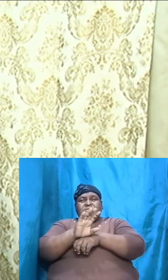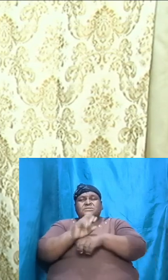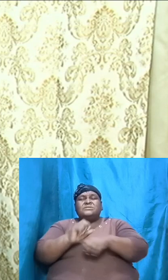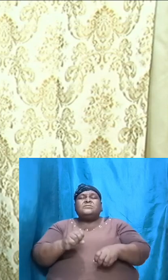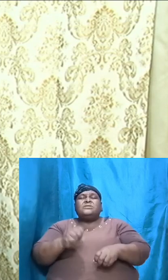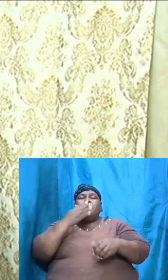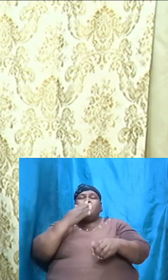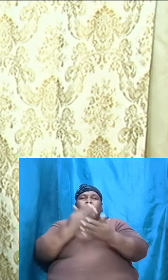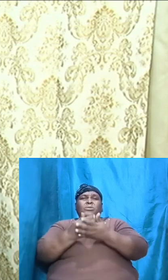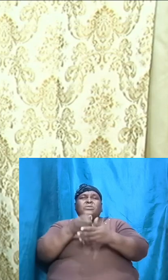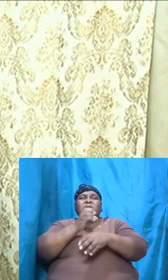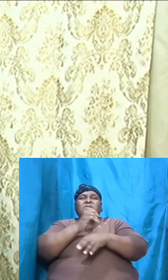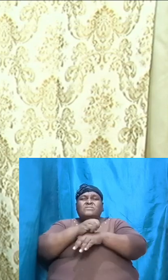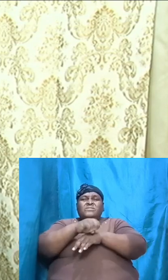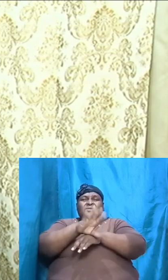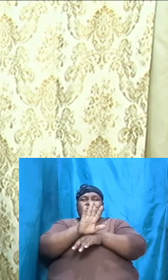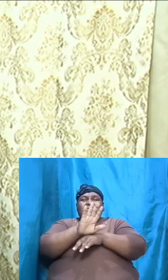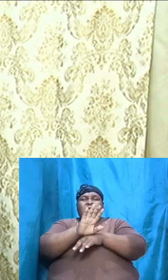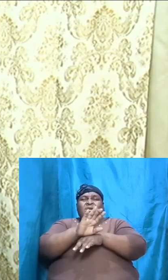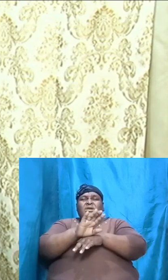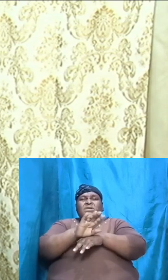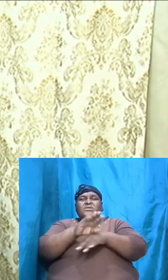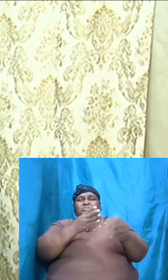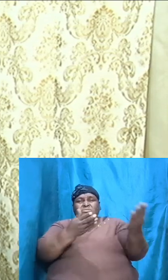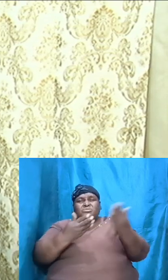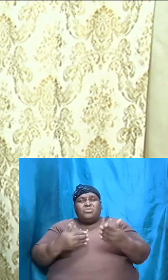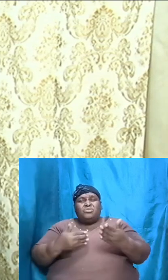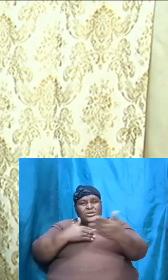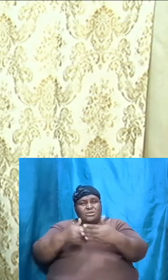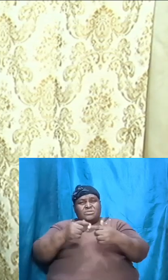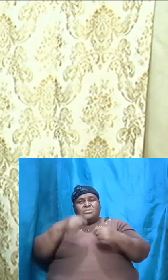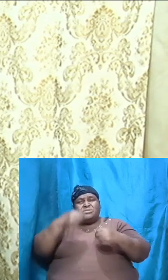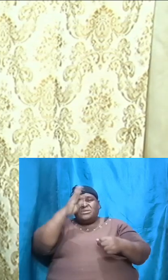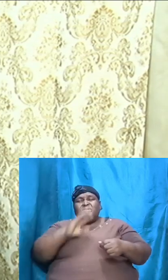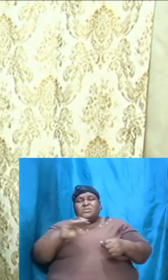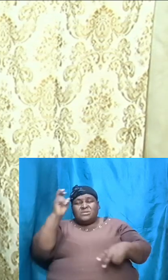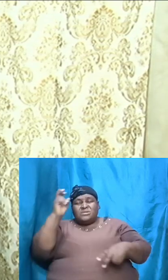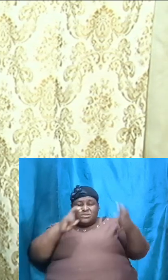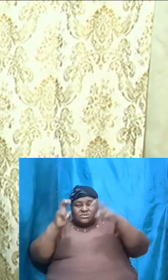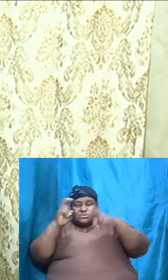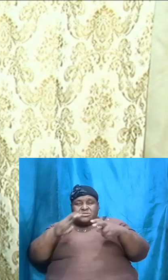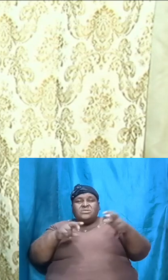Him to seek to walk holy because holiness pleases God.